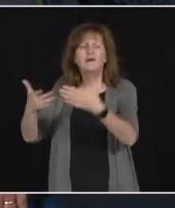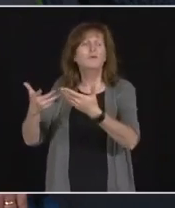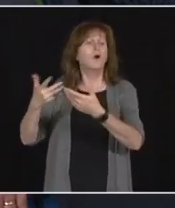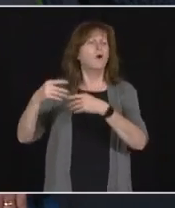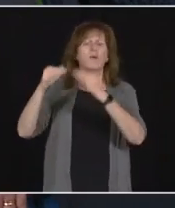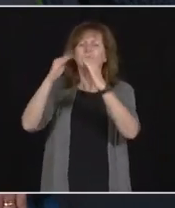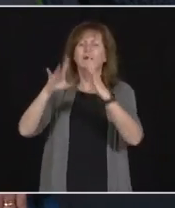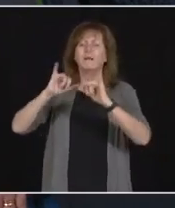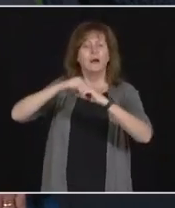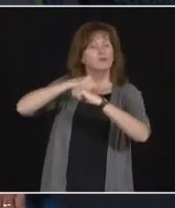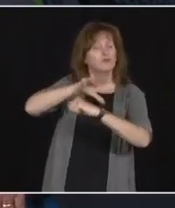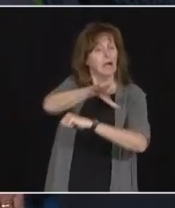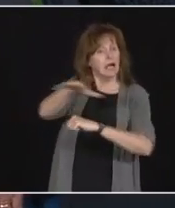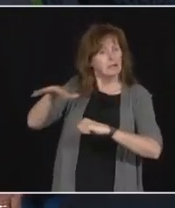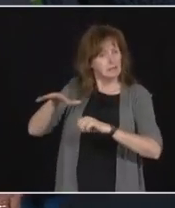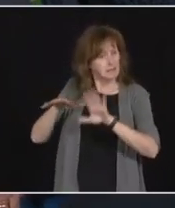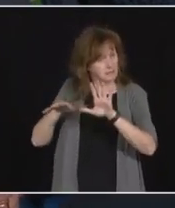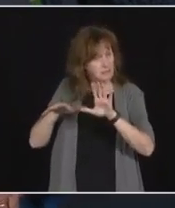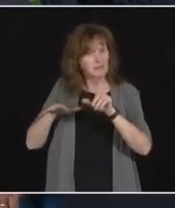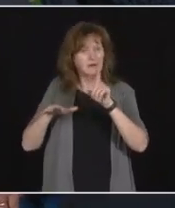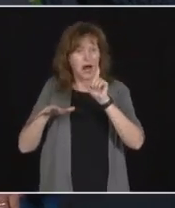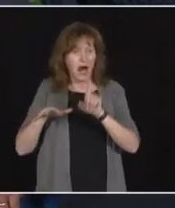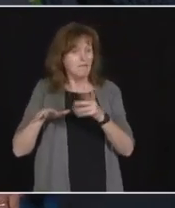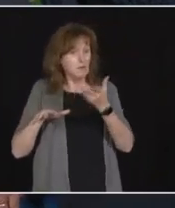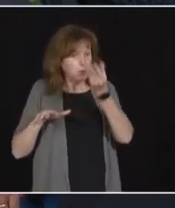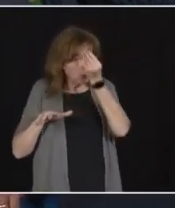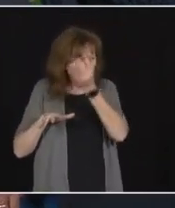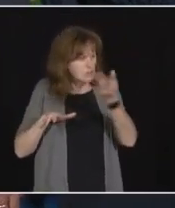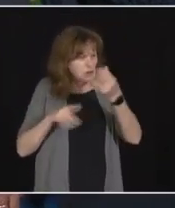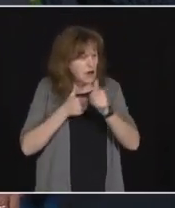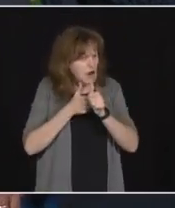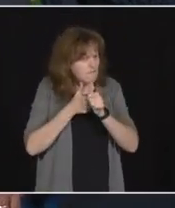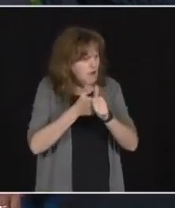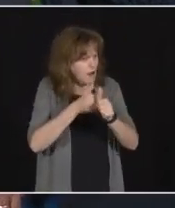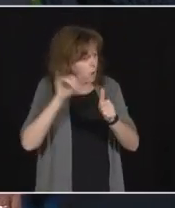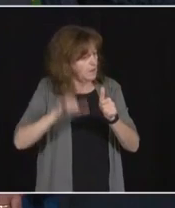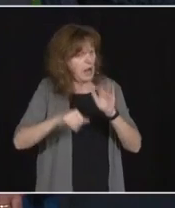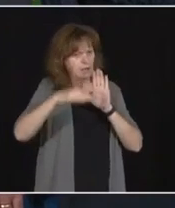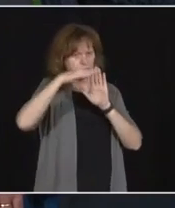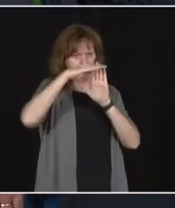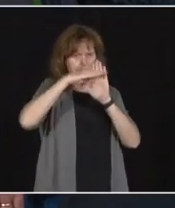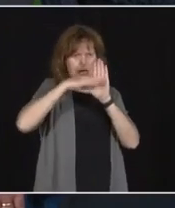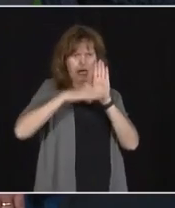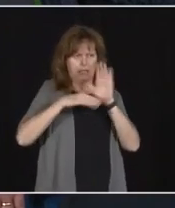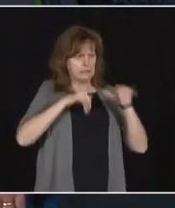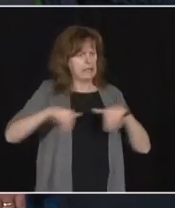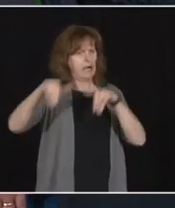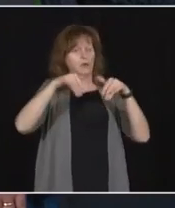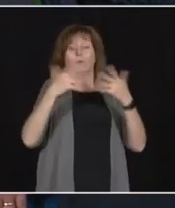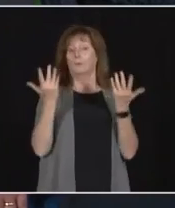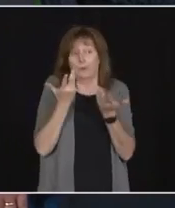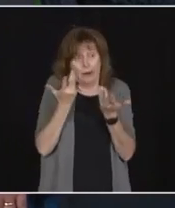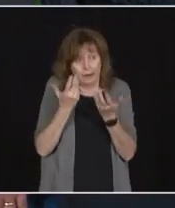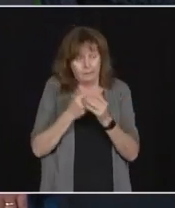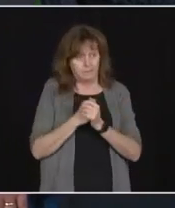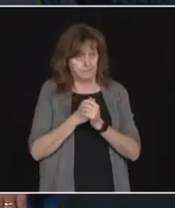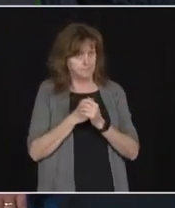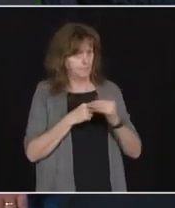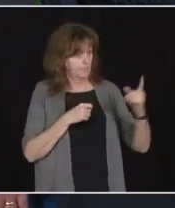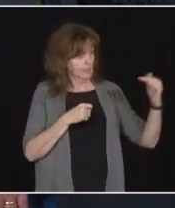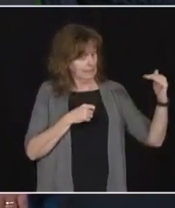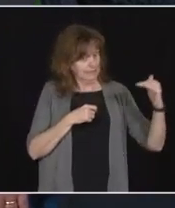communicating infection prevention and control protocols in to visitors. Which include active screening for all visitors.